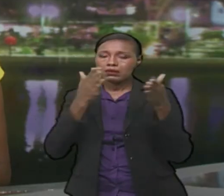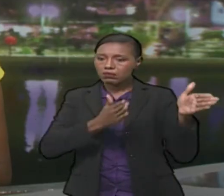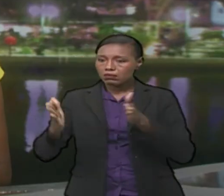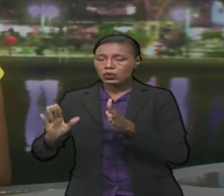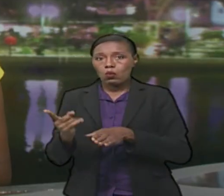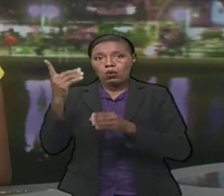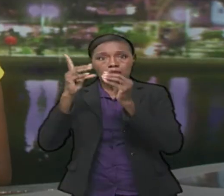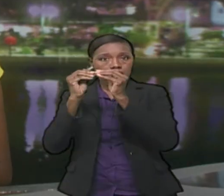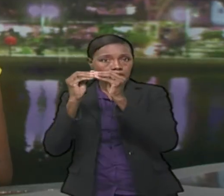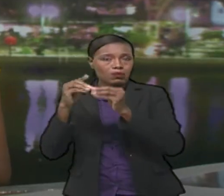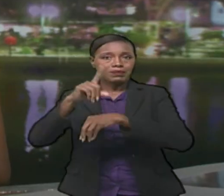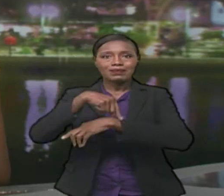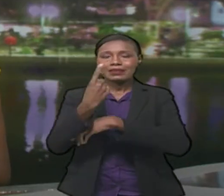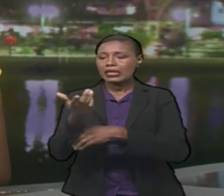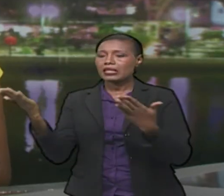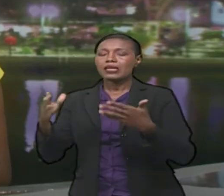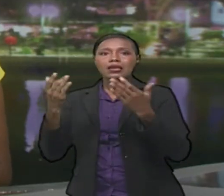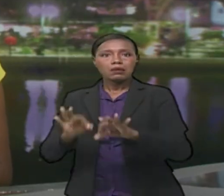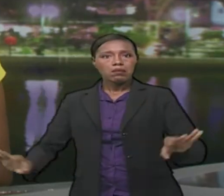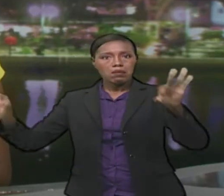one more day to deal with pressing matters.